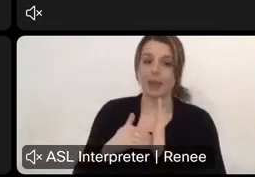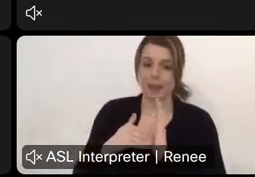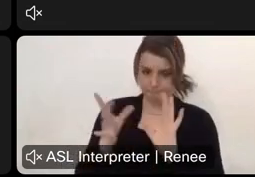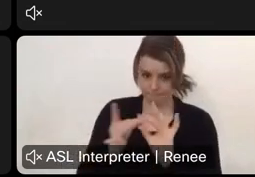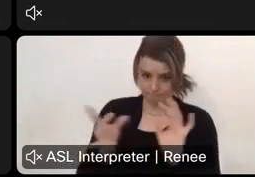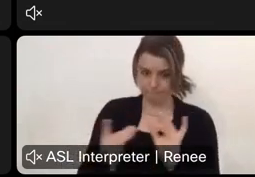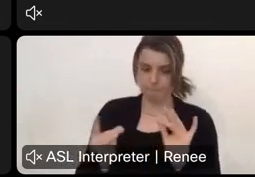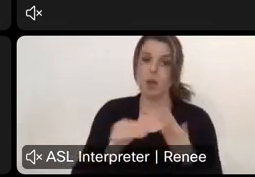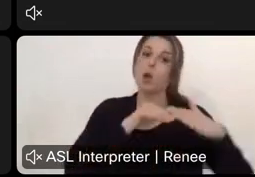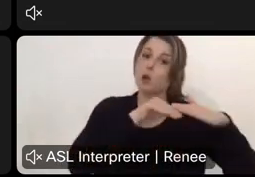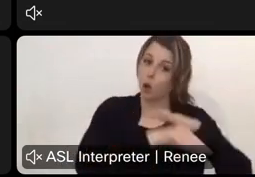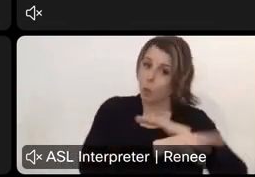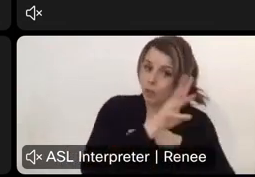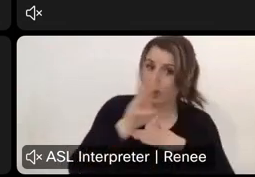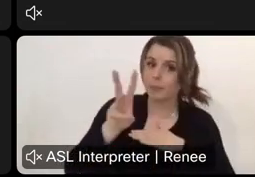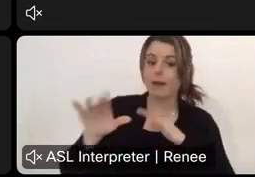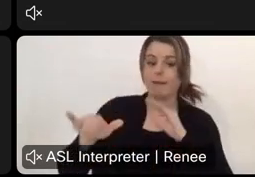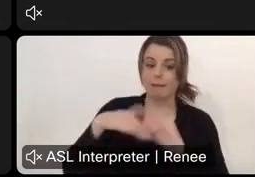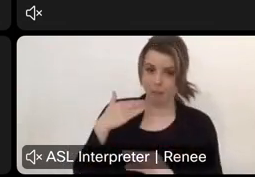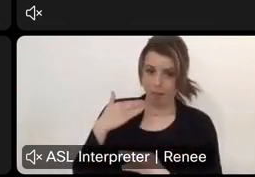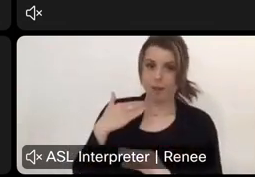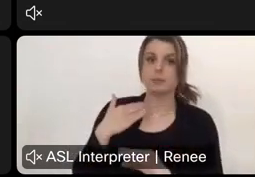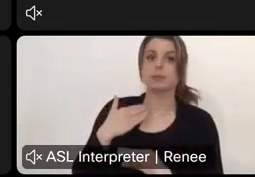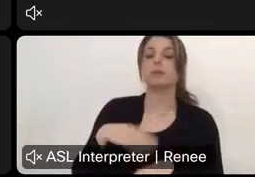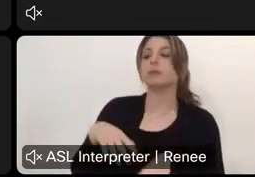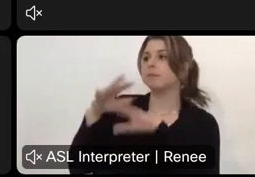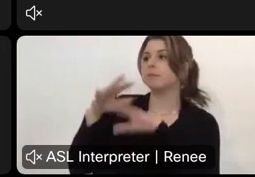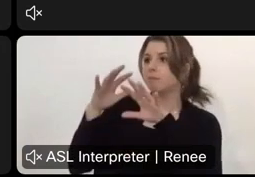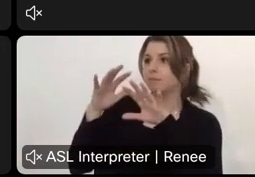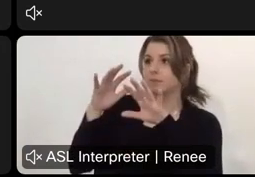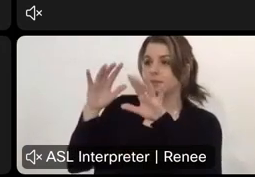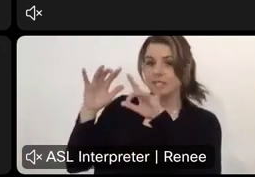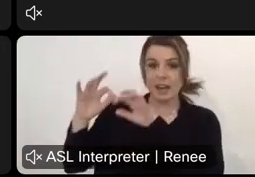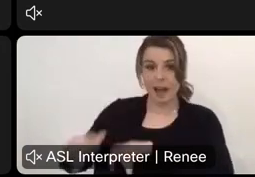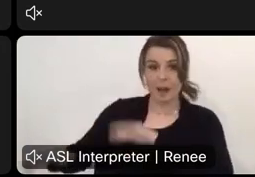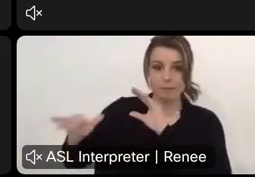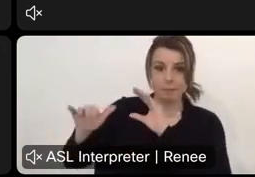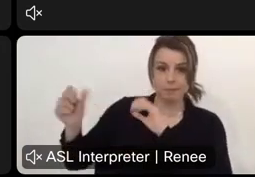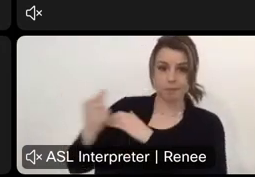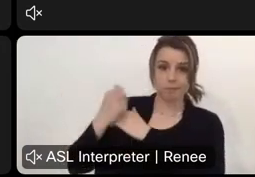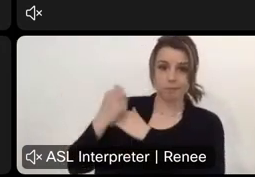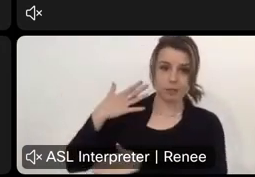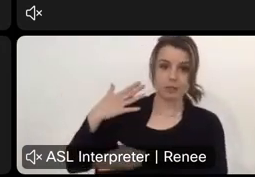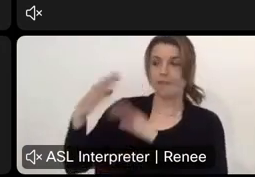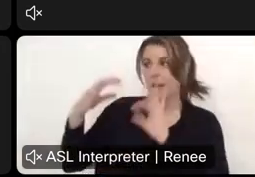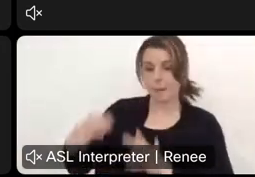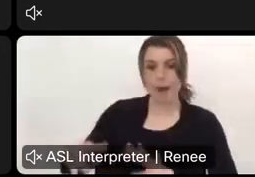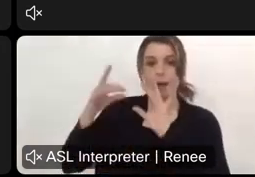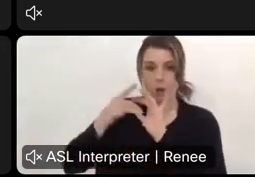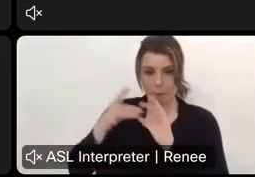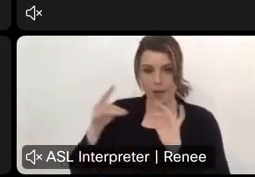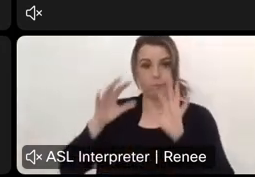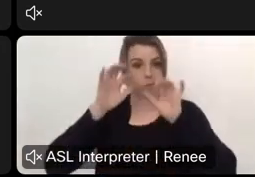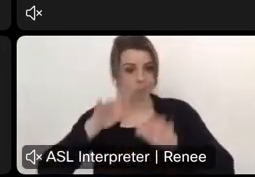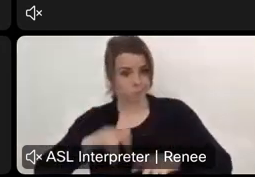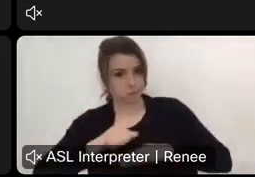in and, uh, email us. Uh, write us and provide, uh, your, your comments and feedback. And, uh,